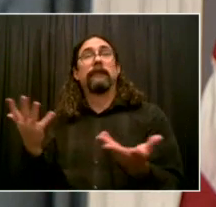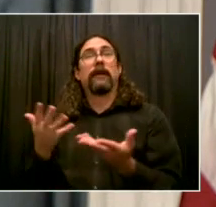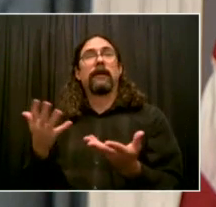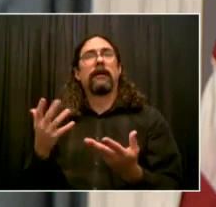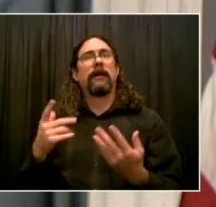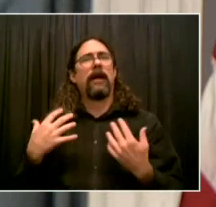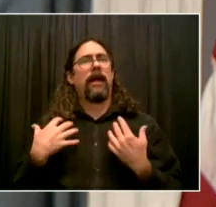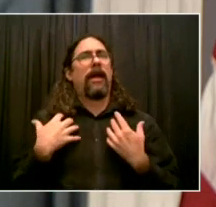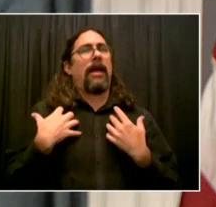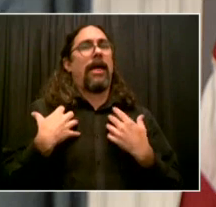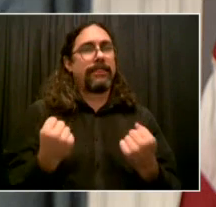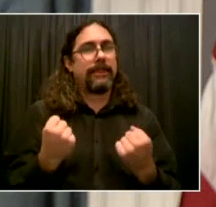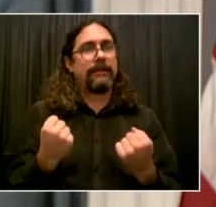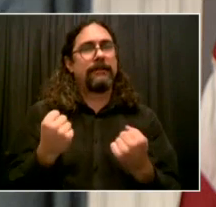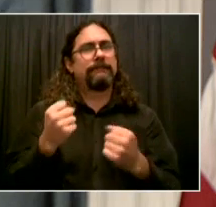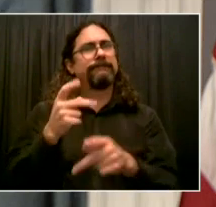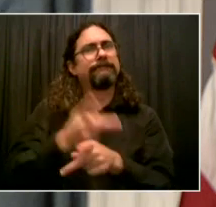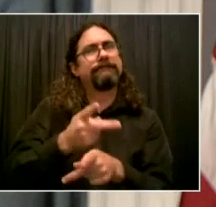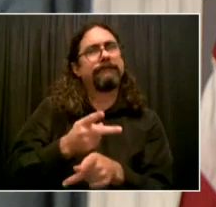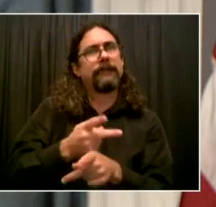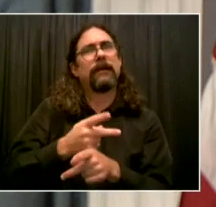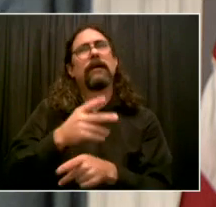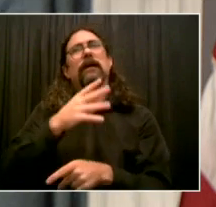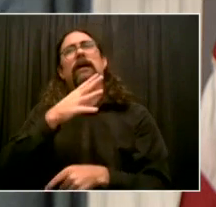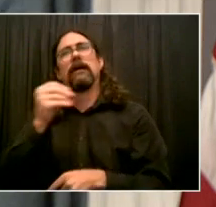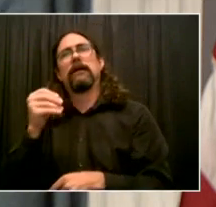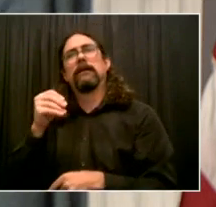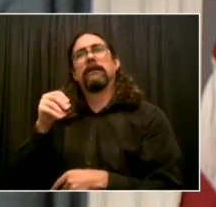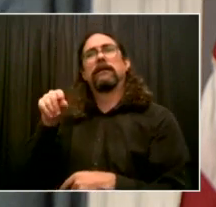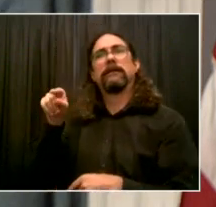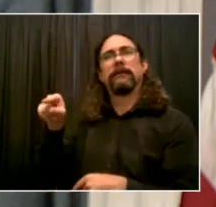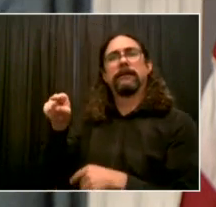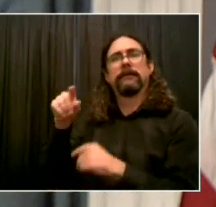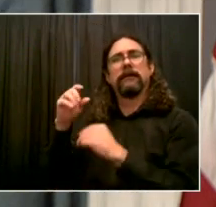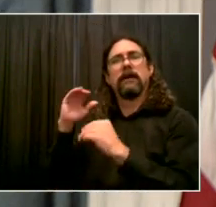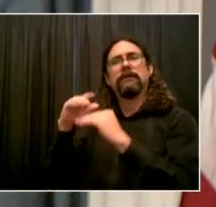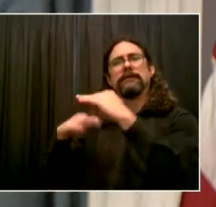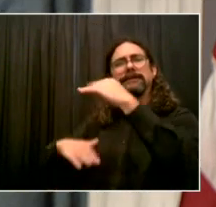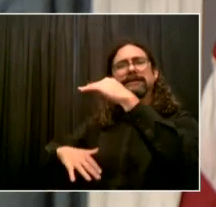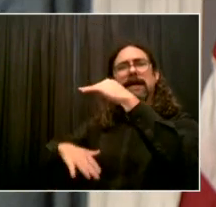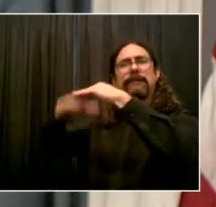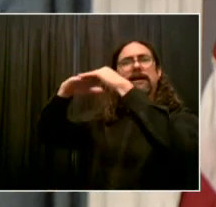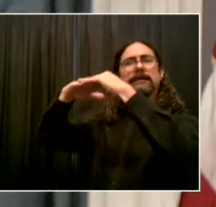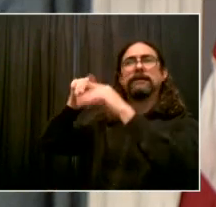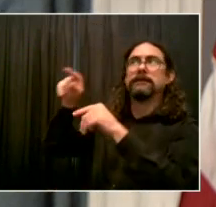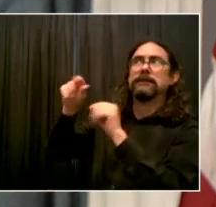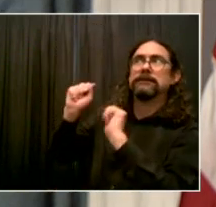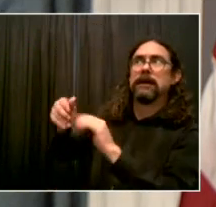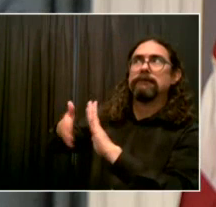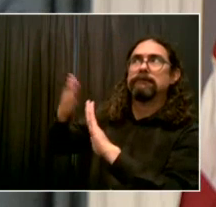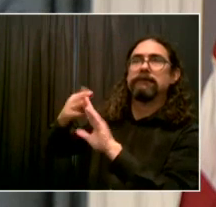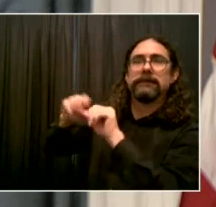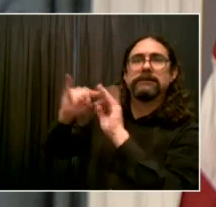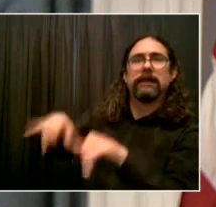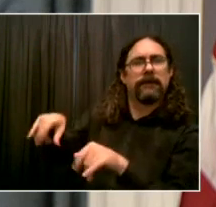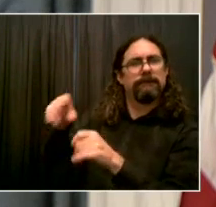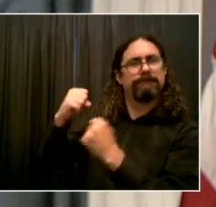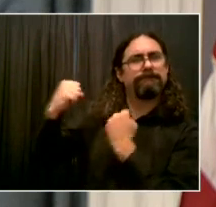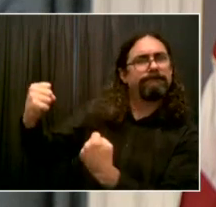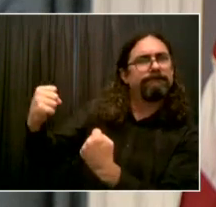linguistically responsive care at federally qualified health centers, as well as H&H, as Dr. Long will outline.